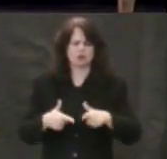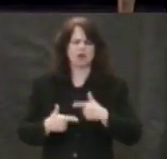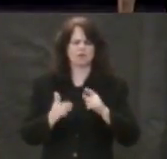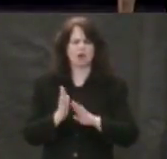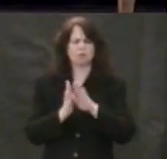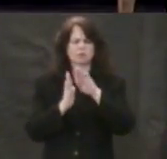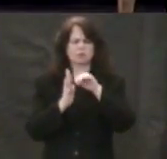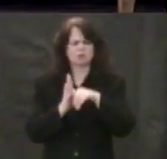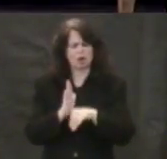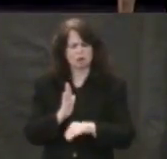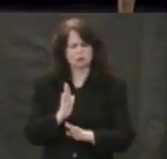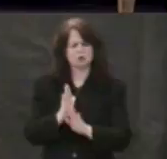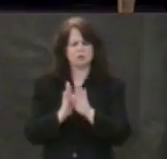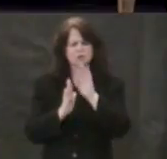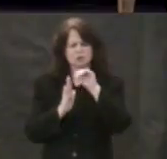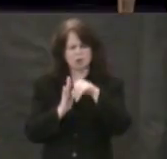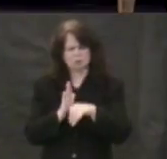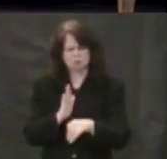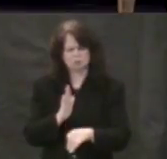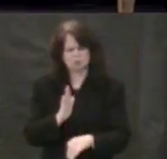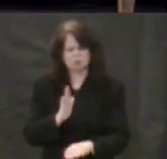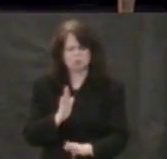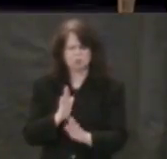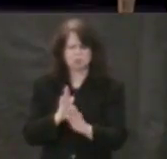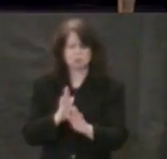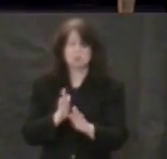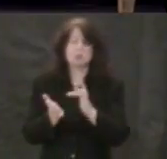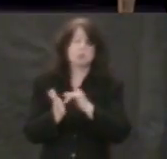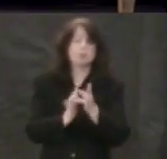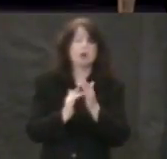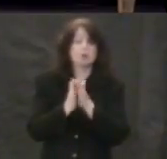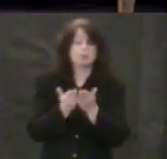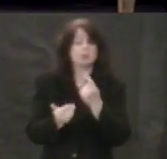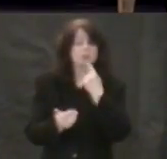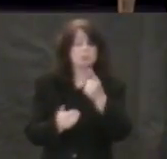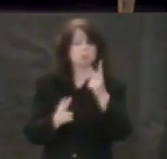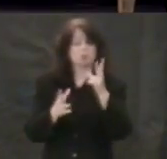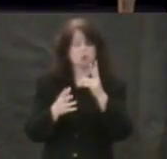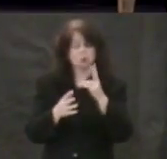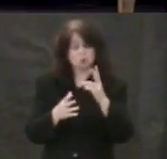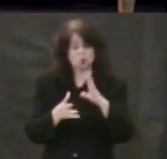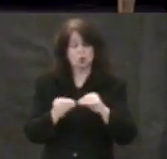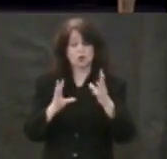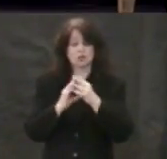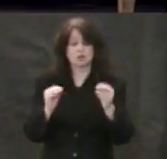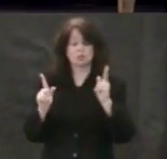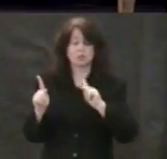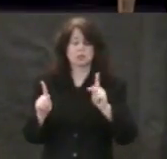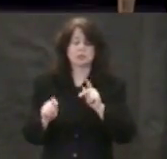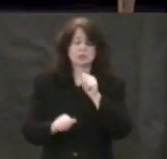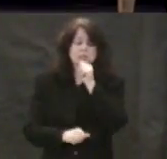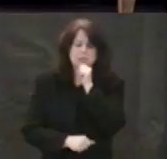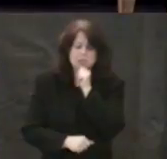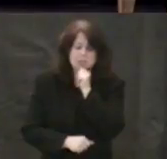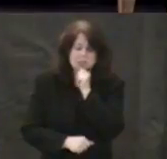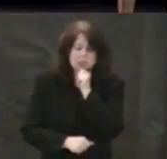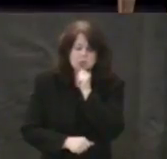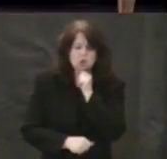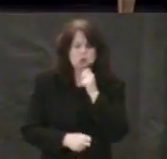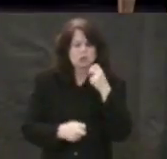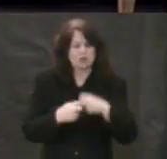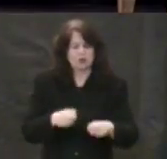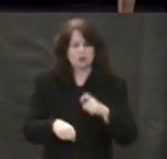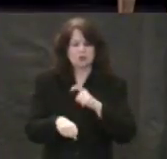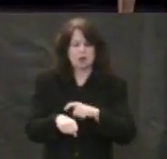there are hills and valleys. The Bible tells stories of people persevering through often difficult times, but always